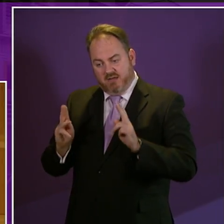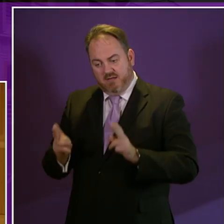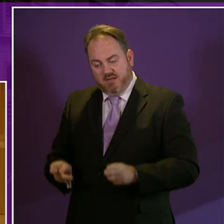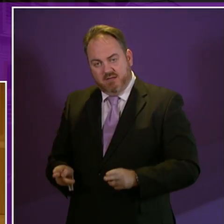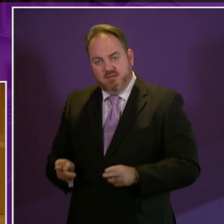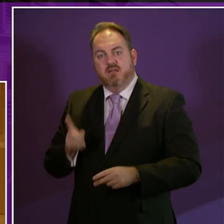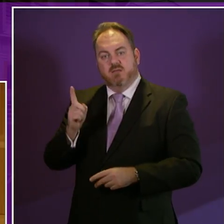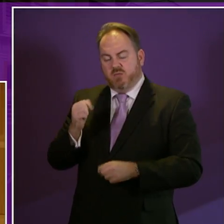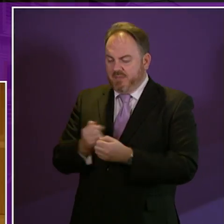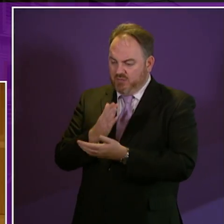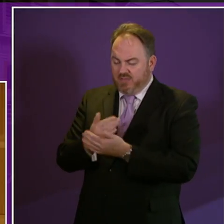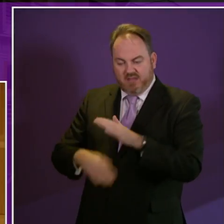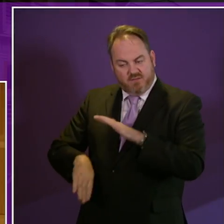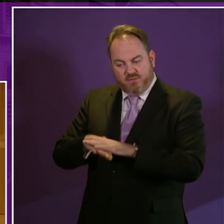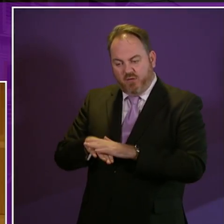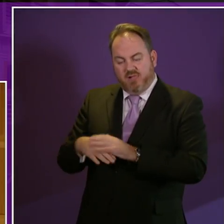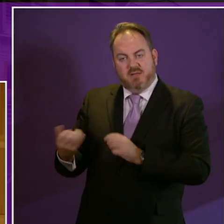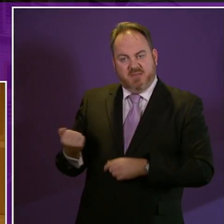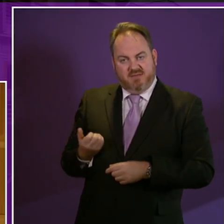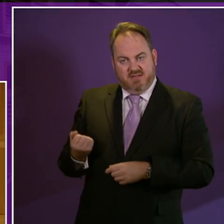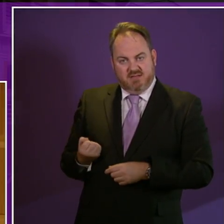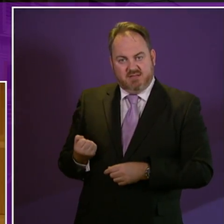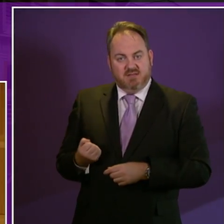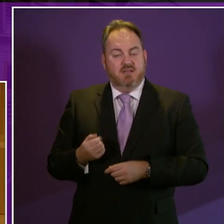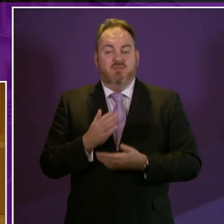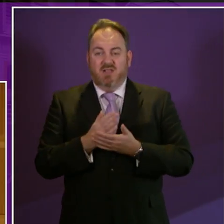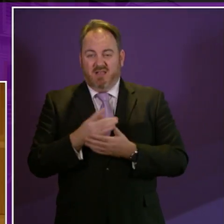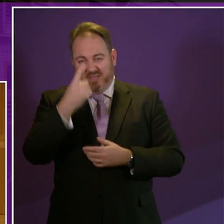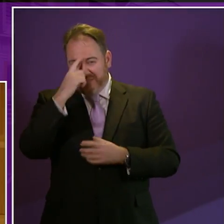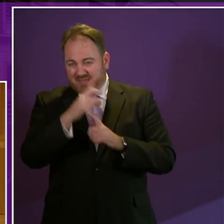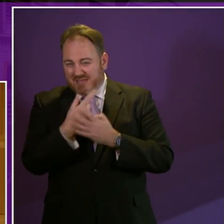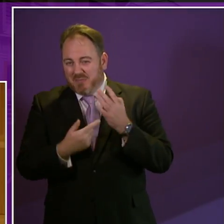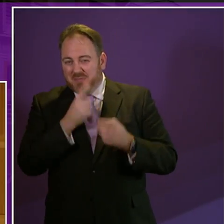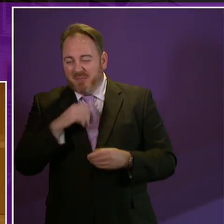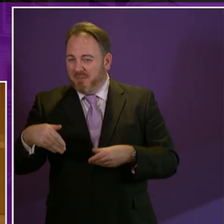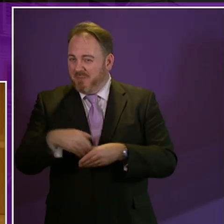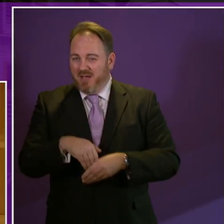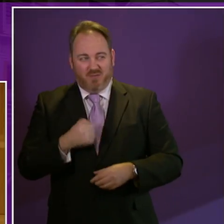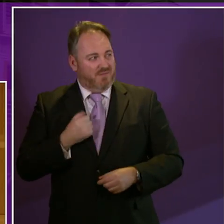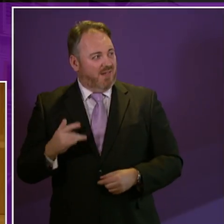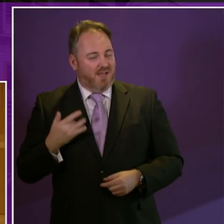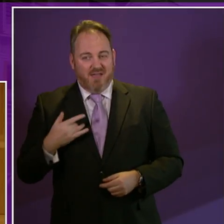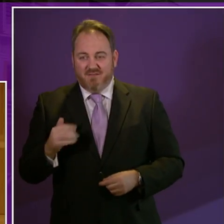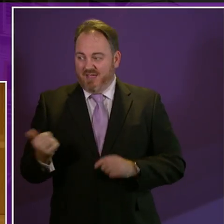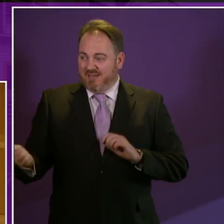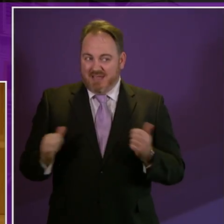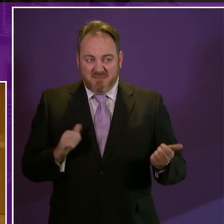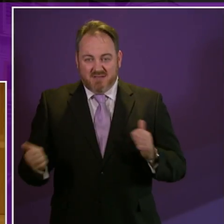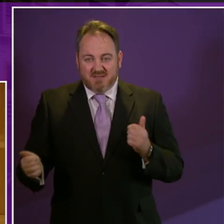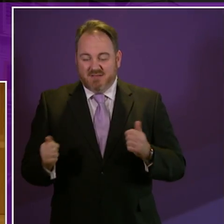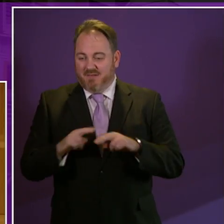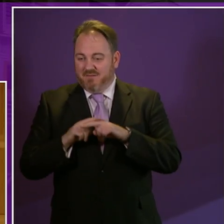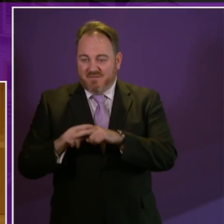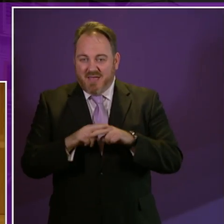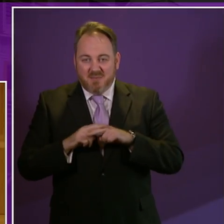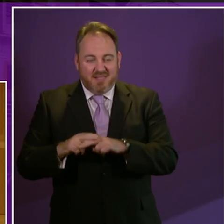presiding officer I'll finish with this our disabled citizens are our friends our neighbours our family members our colleagues they are part of the rich diversity